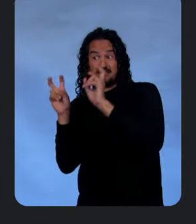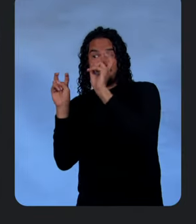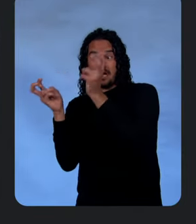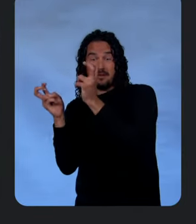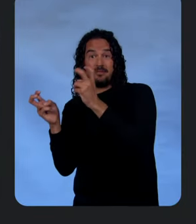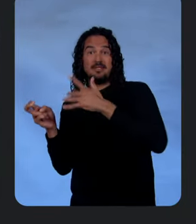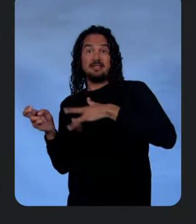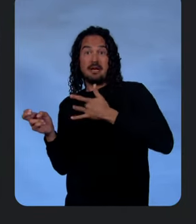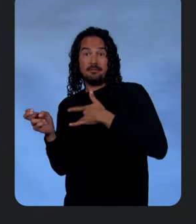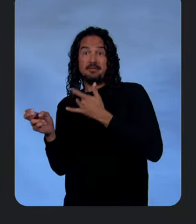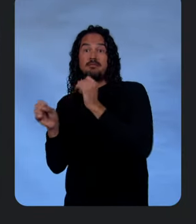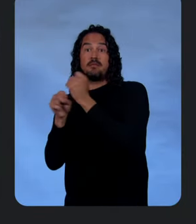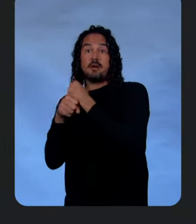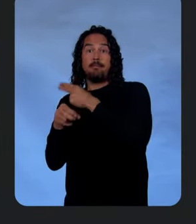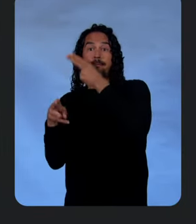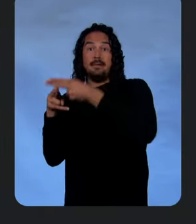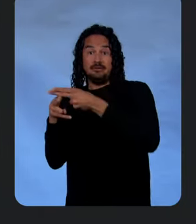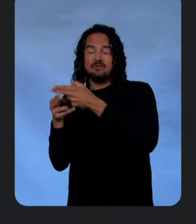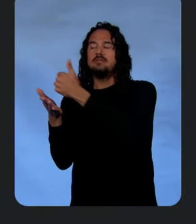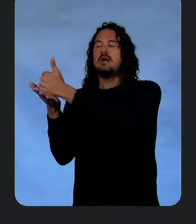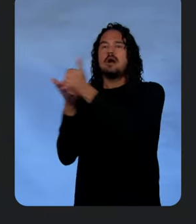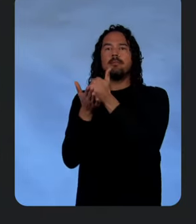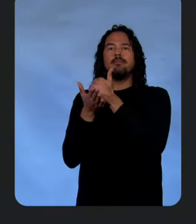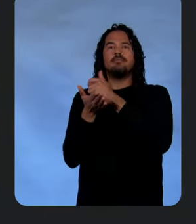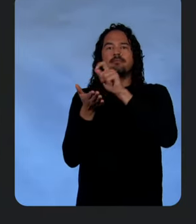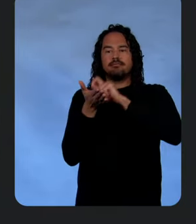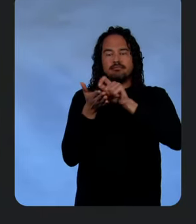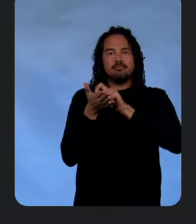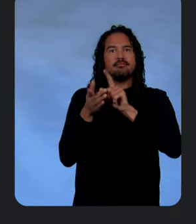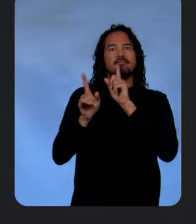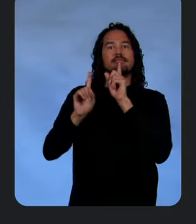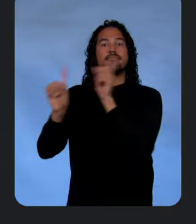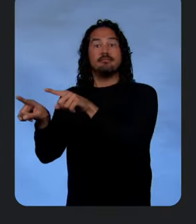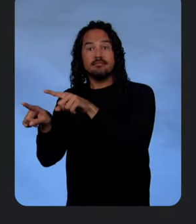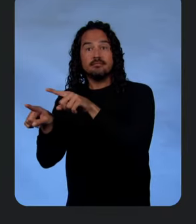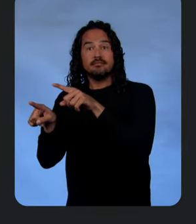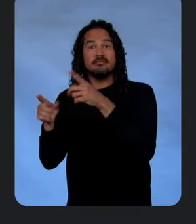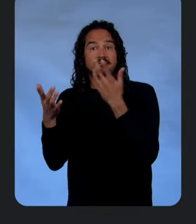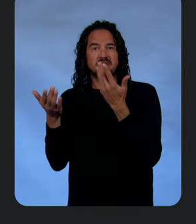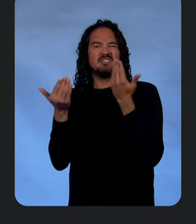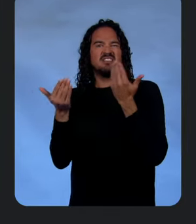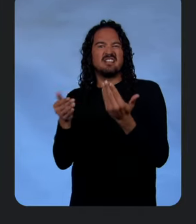to actually help us write this query for it, right? Nice. So, I'm going to go ahead and hit this here.